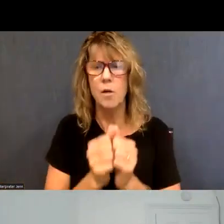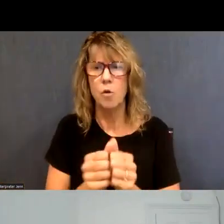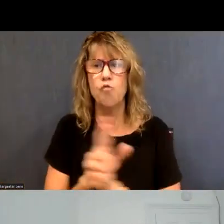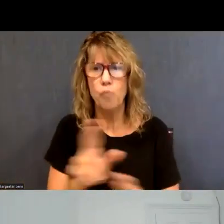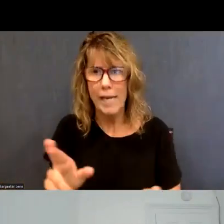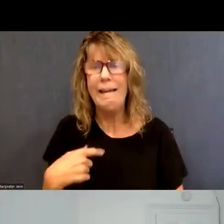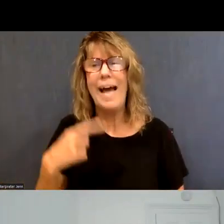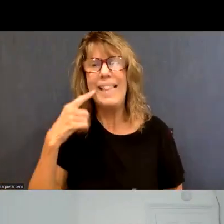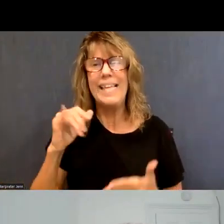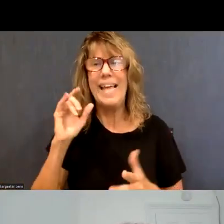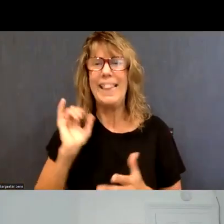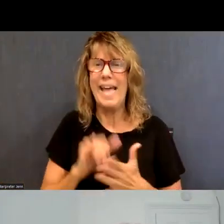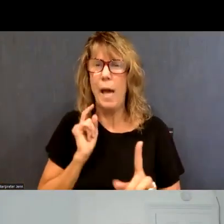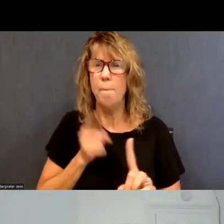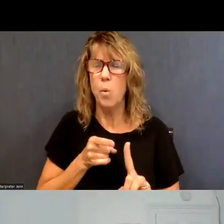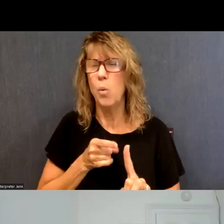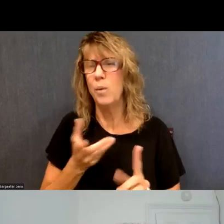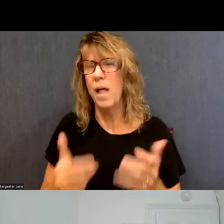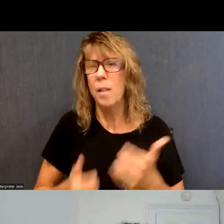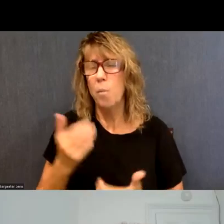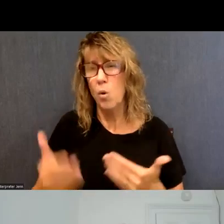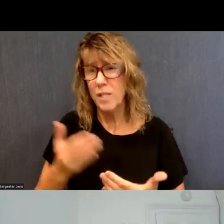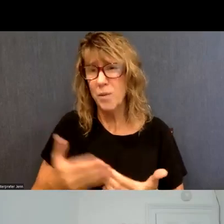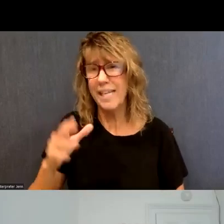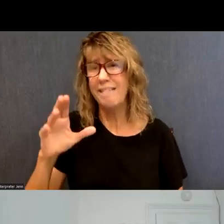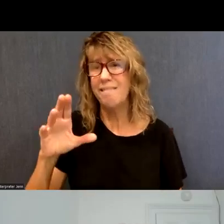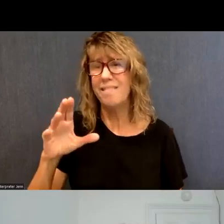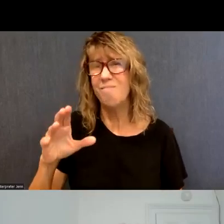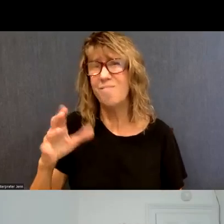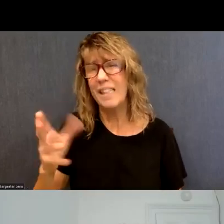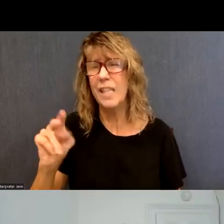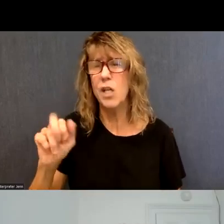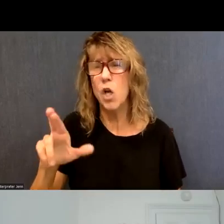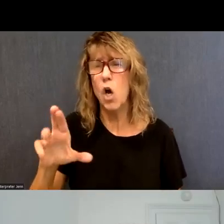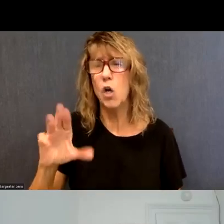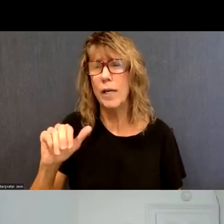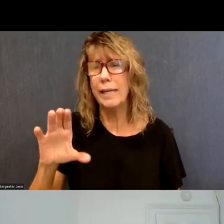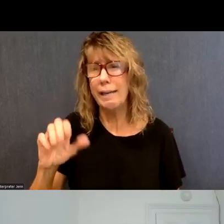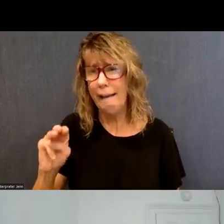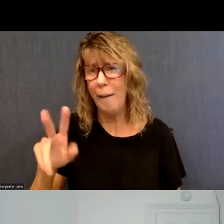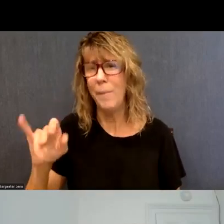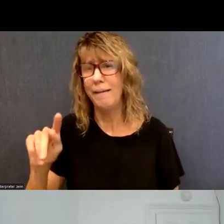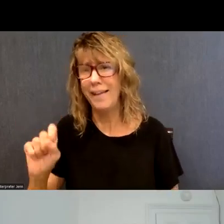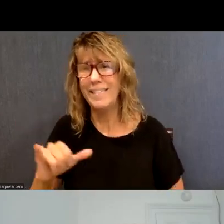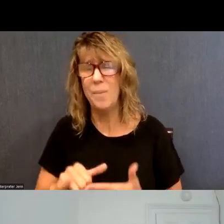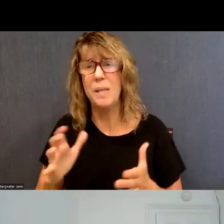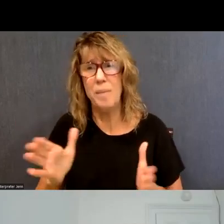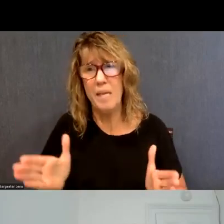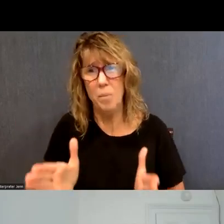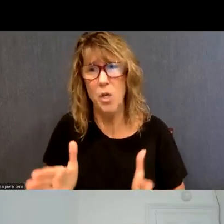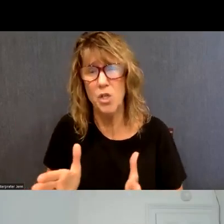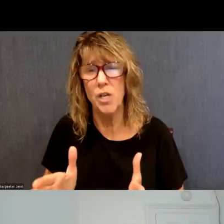point, the easiest was, uh, getting, uh, the Narcan kits because there was a lot of push in, in, in the area to provide